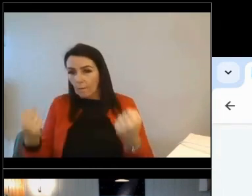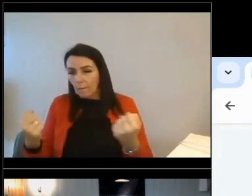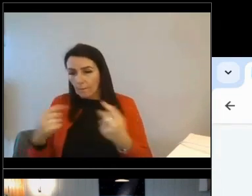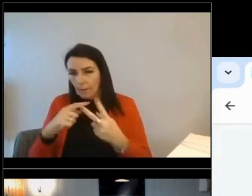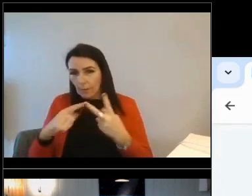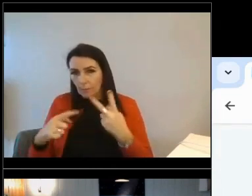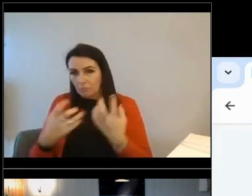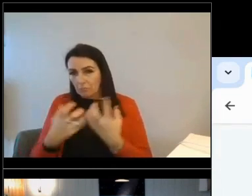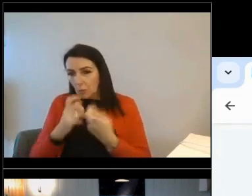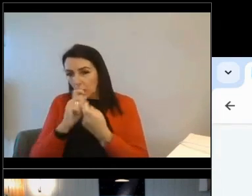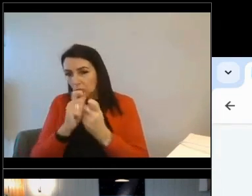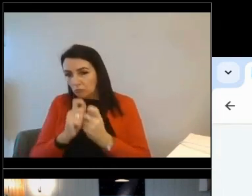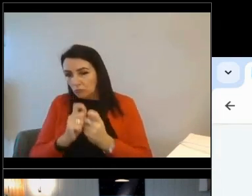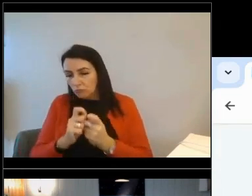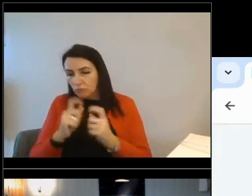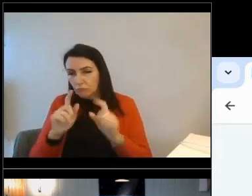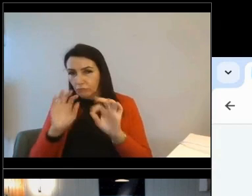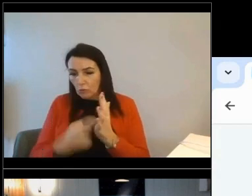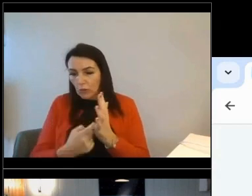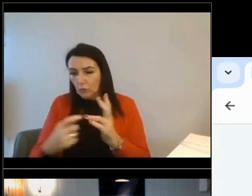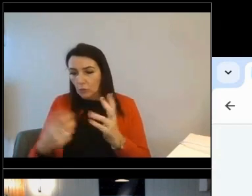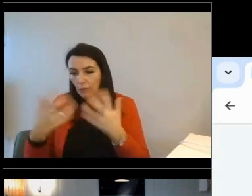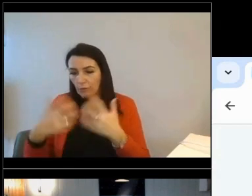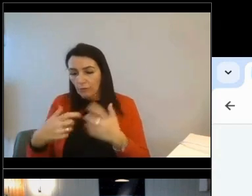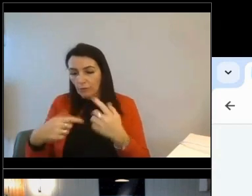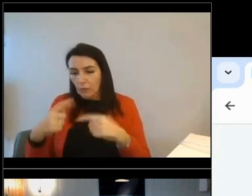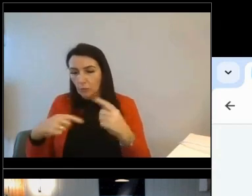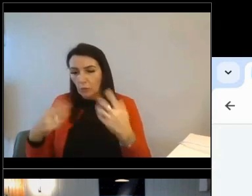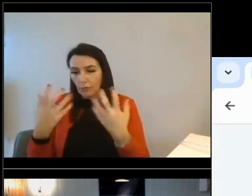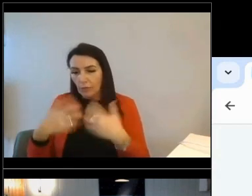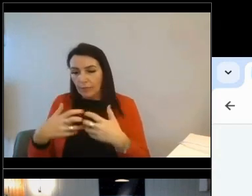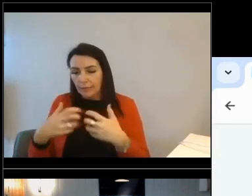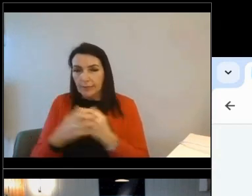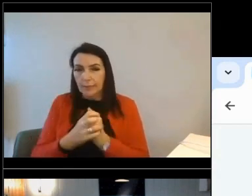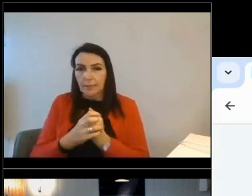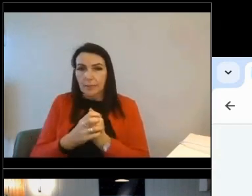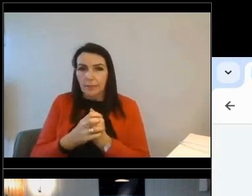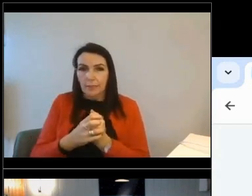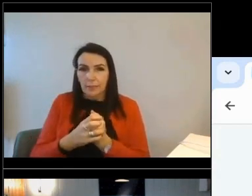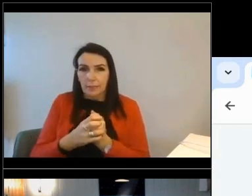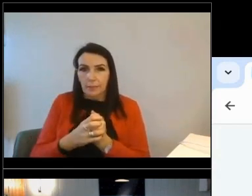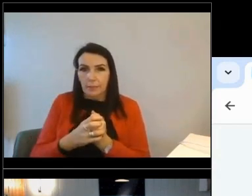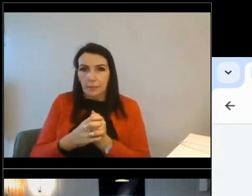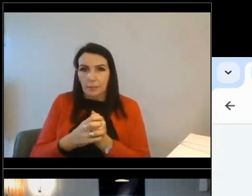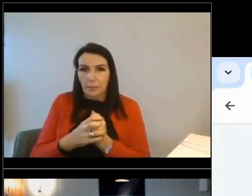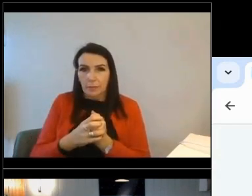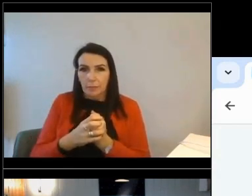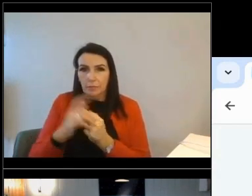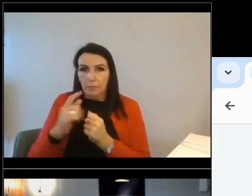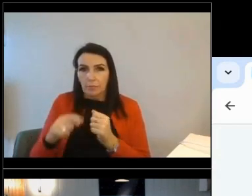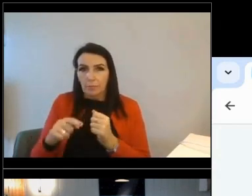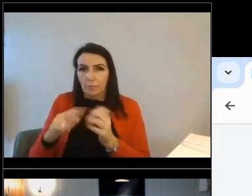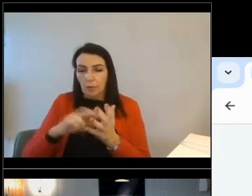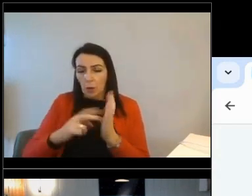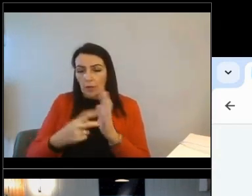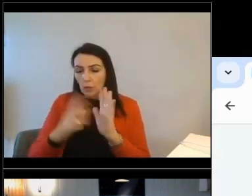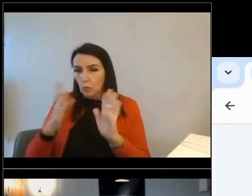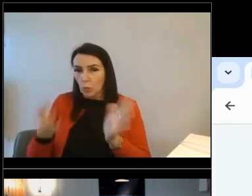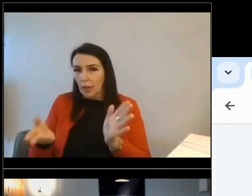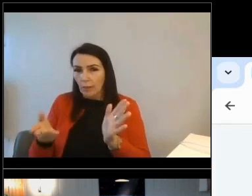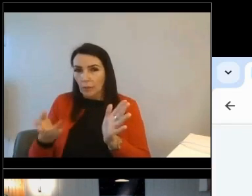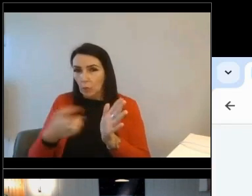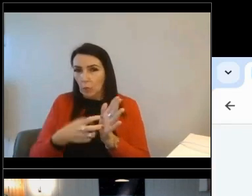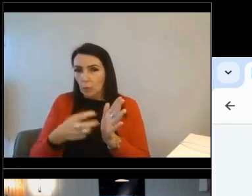about how they go about retrofitting the homes. But secondly, removing the necessity for you as an organization to become energy experts.